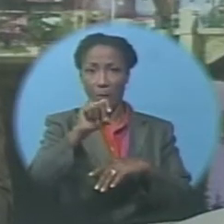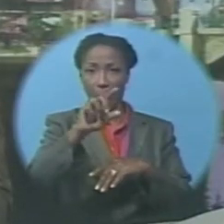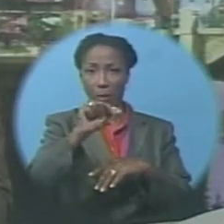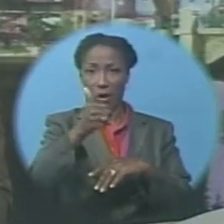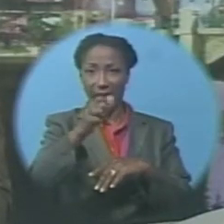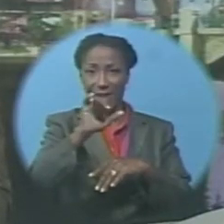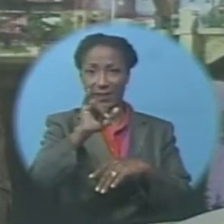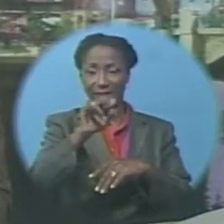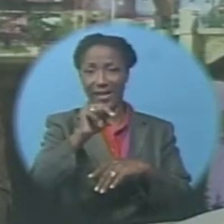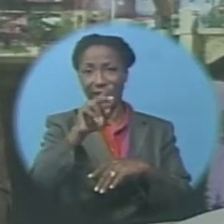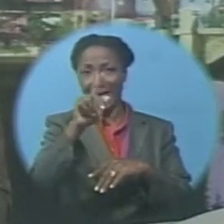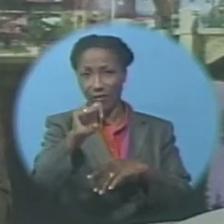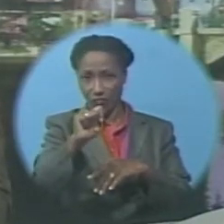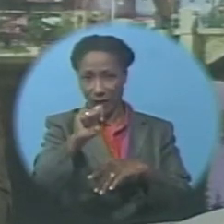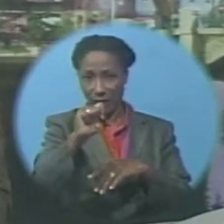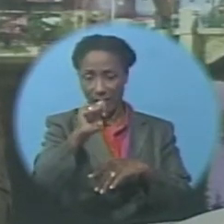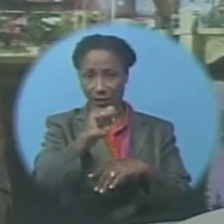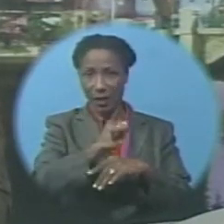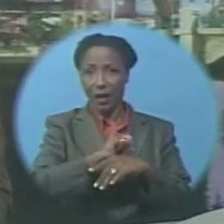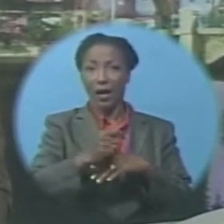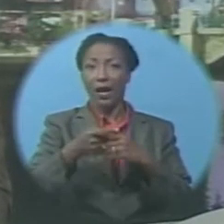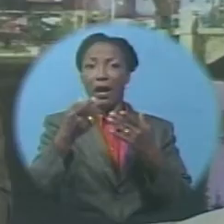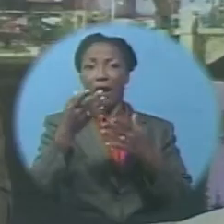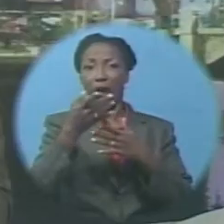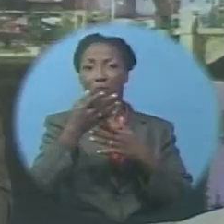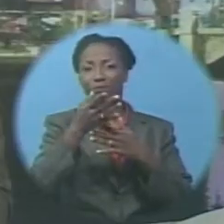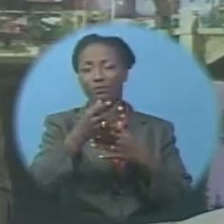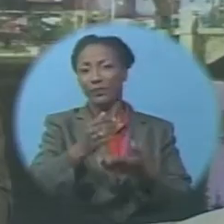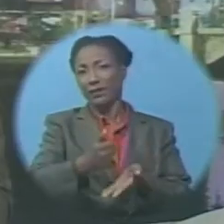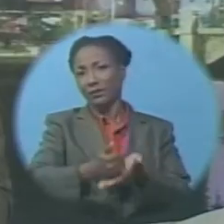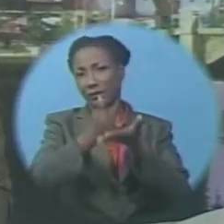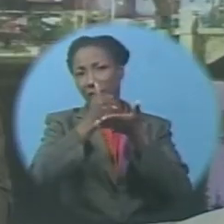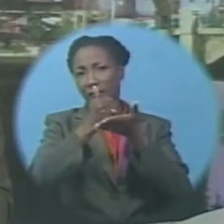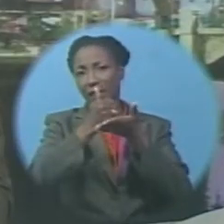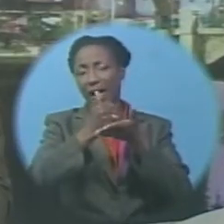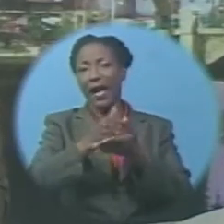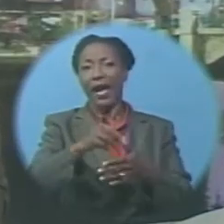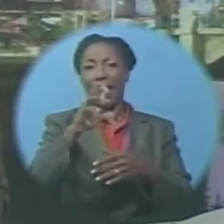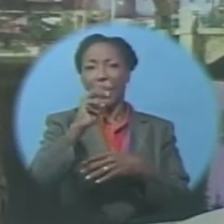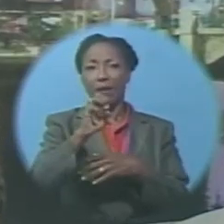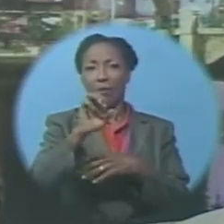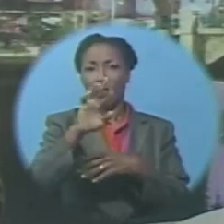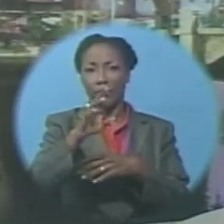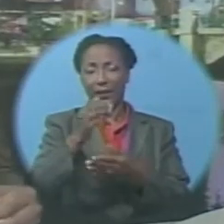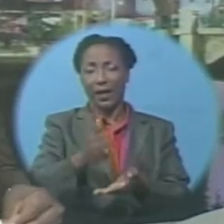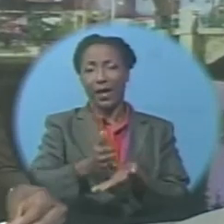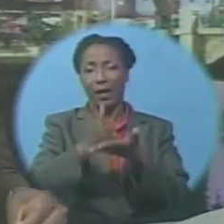as well as the implementation of reverse mortgages to help the elderly who are living longer.